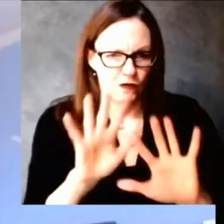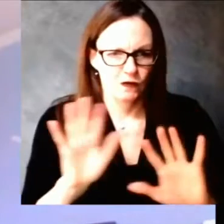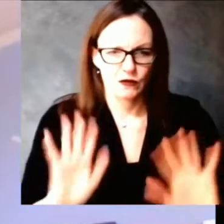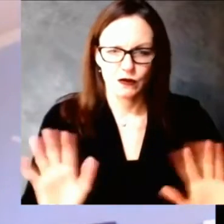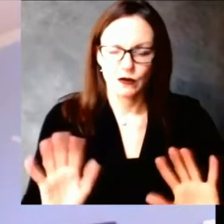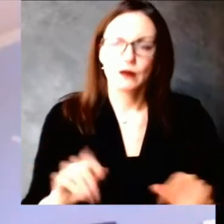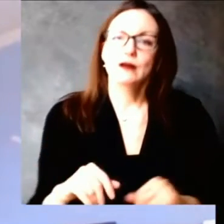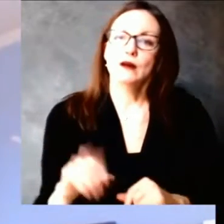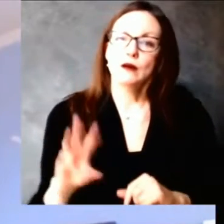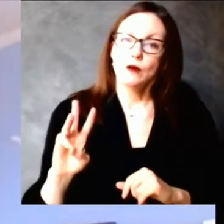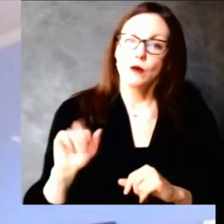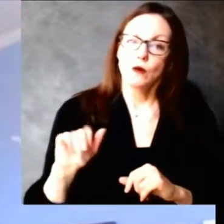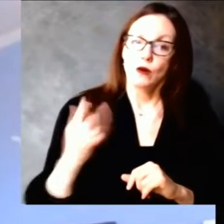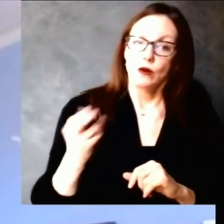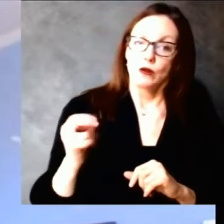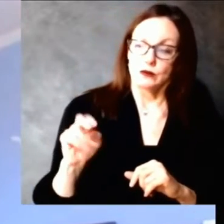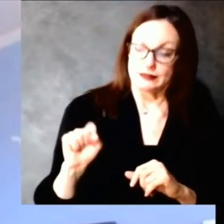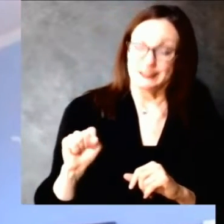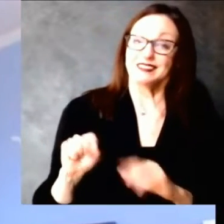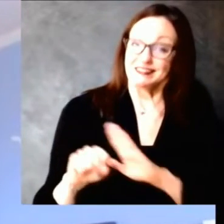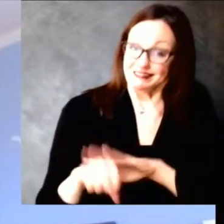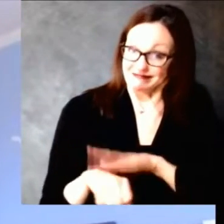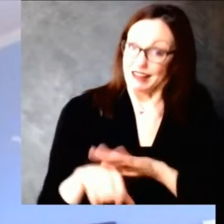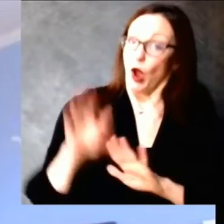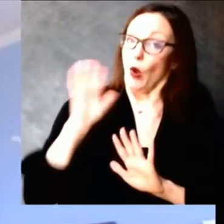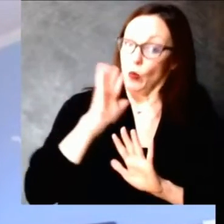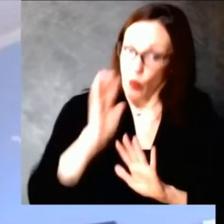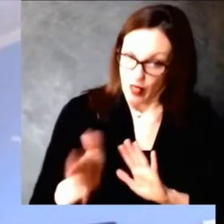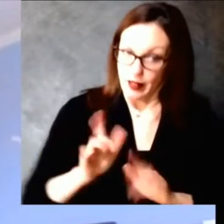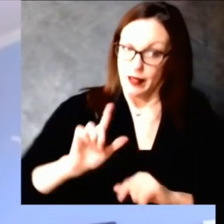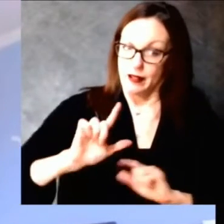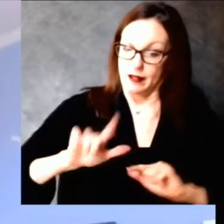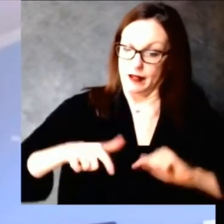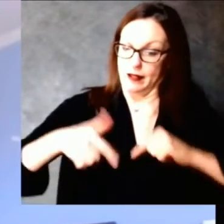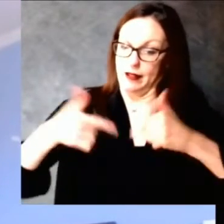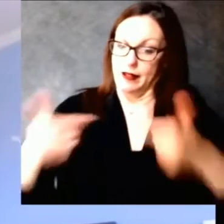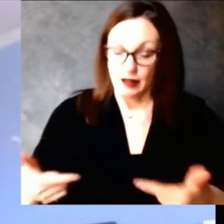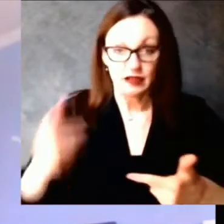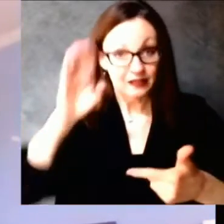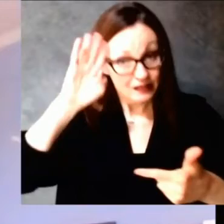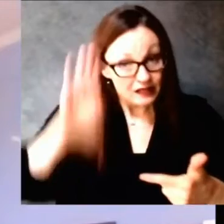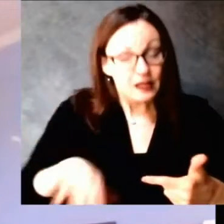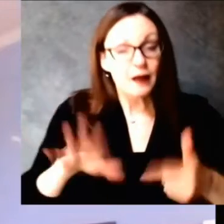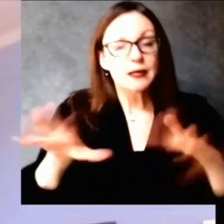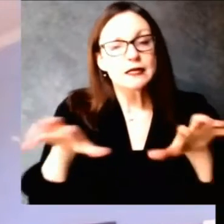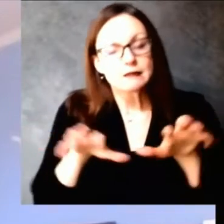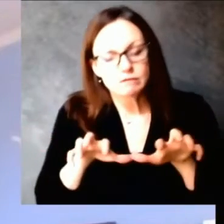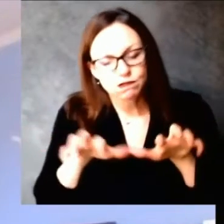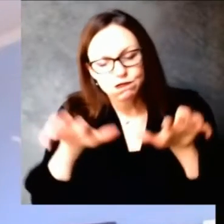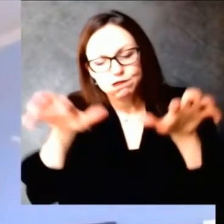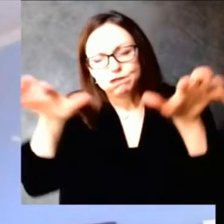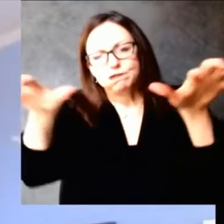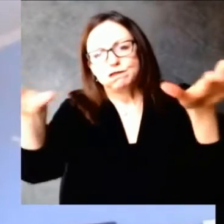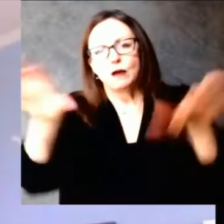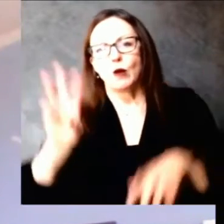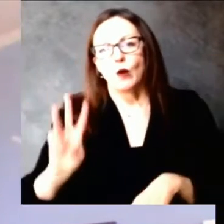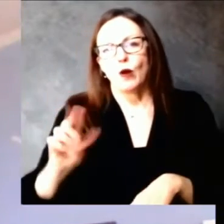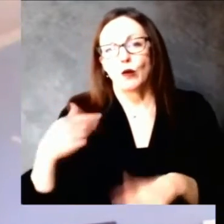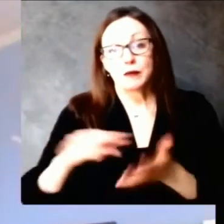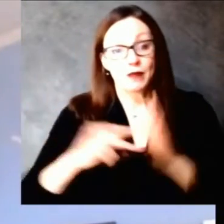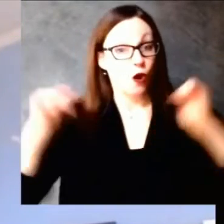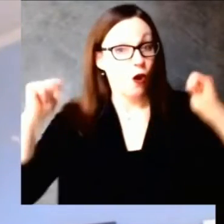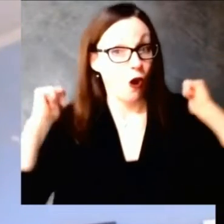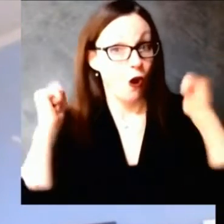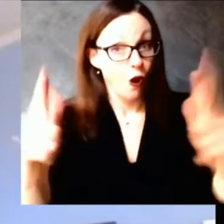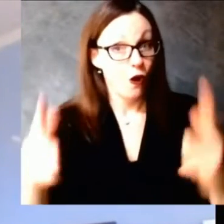that many stores will have the vaccine, but not all of them. And as Deputy Secretary Williams Van Dyke said, that the number